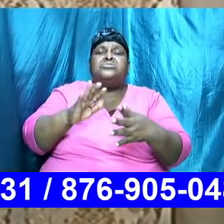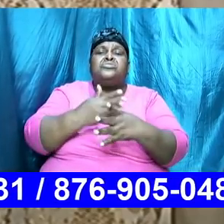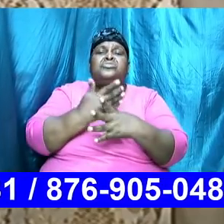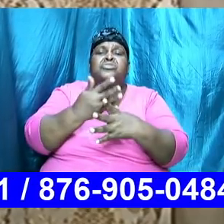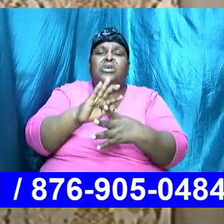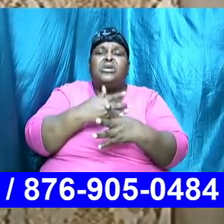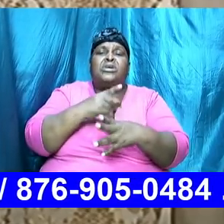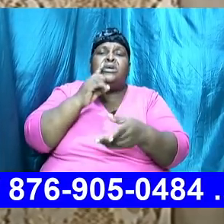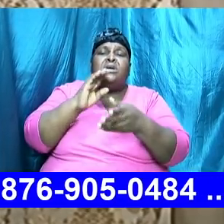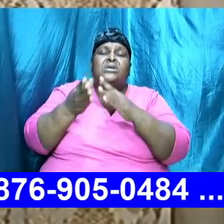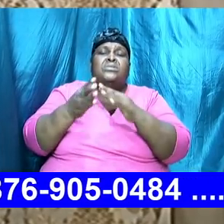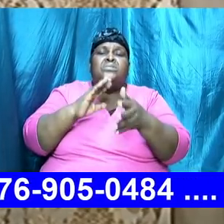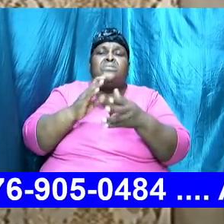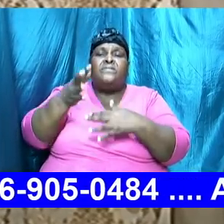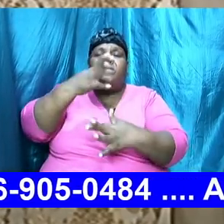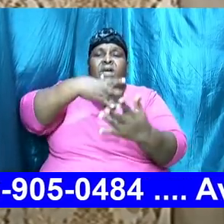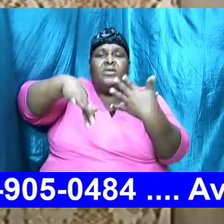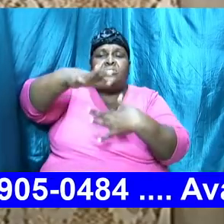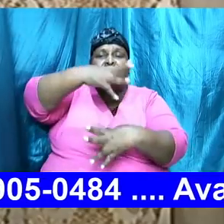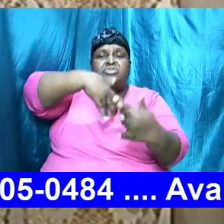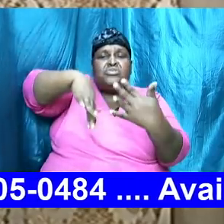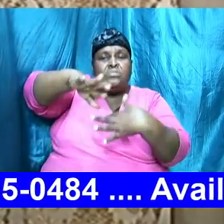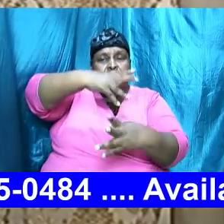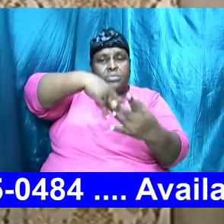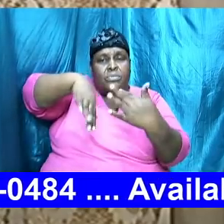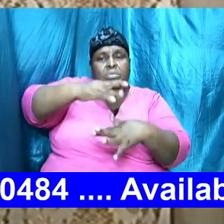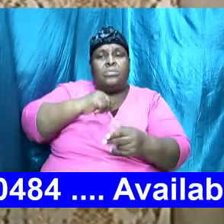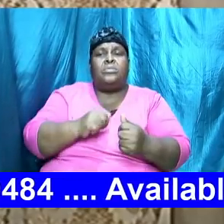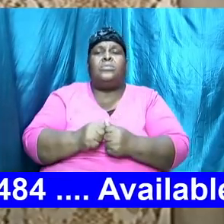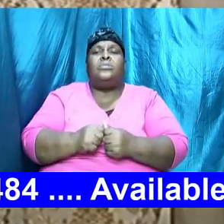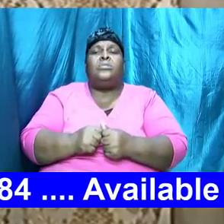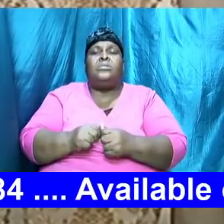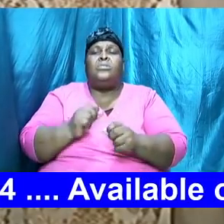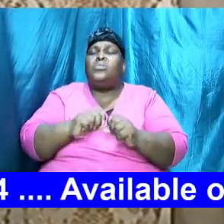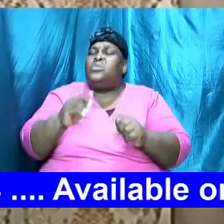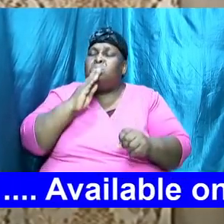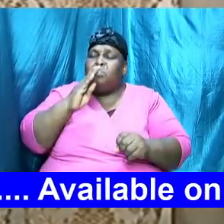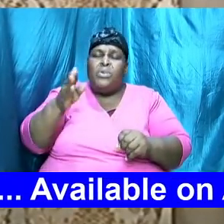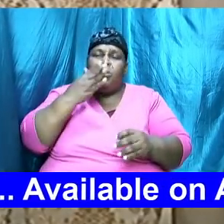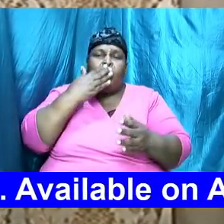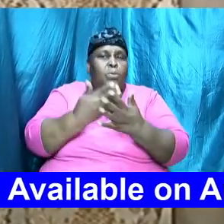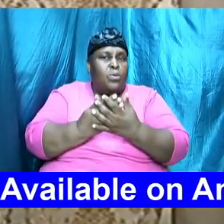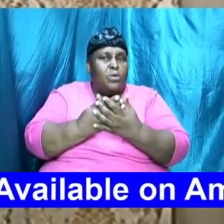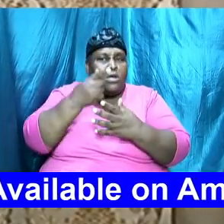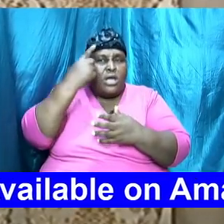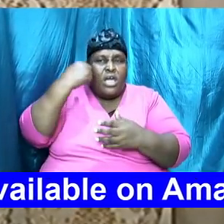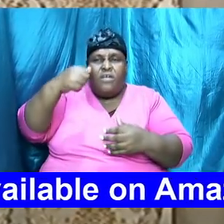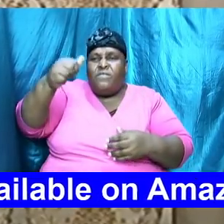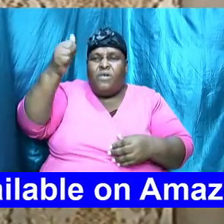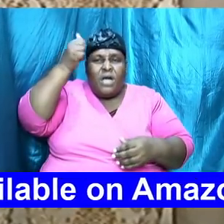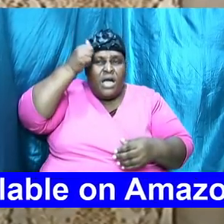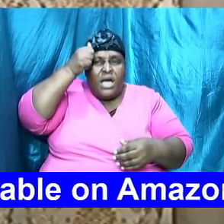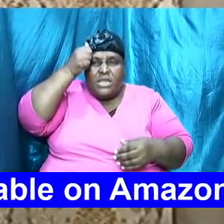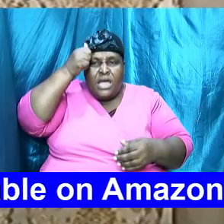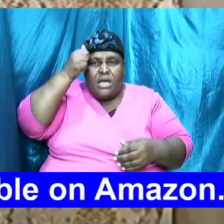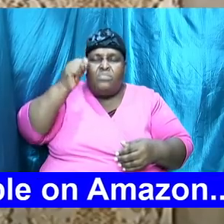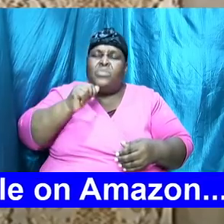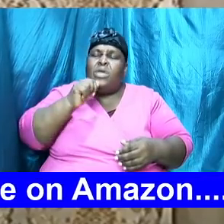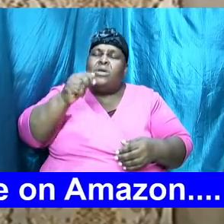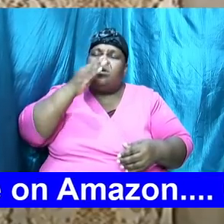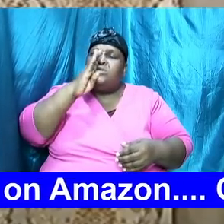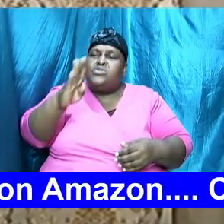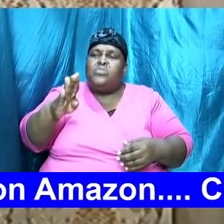and therefore it couldn't have been good for the man not to be